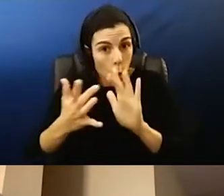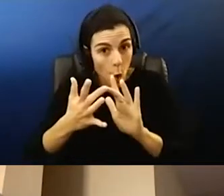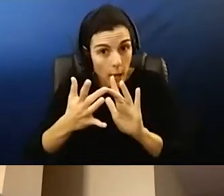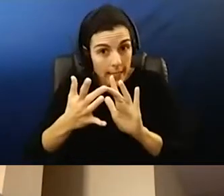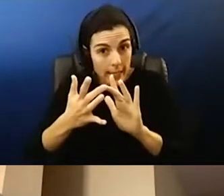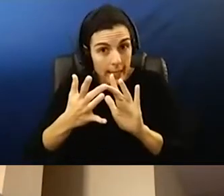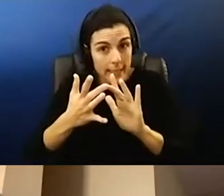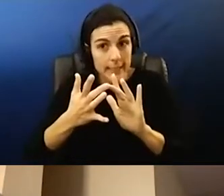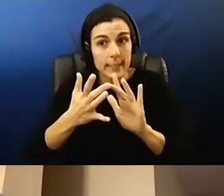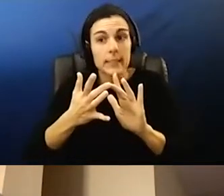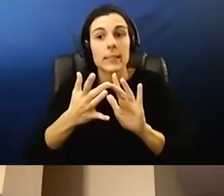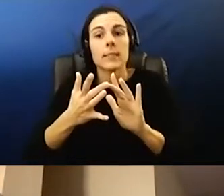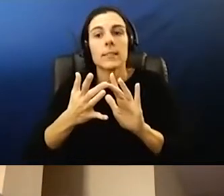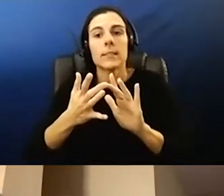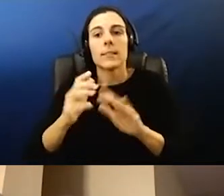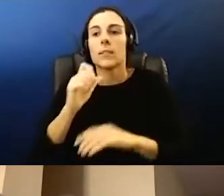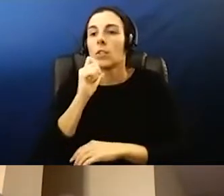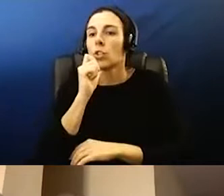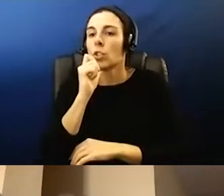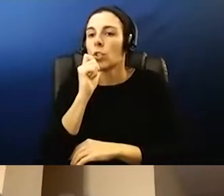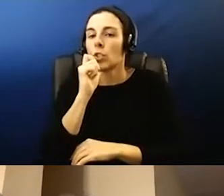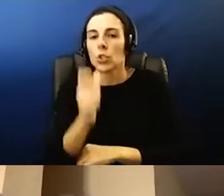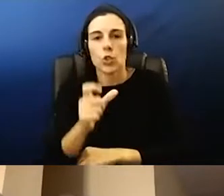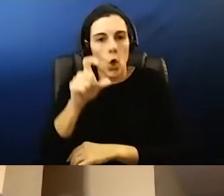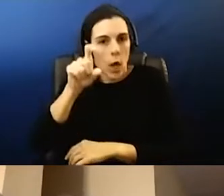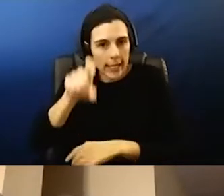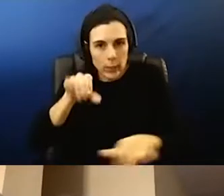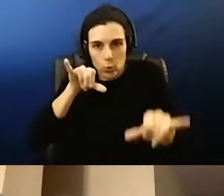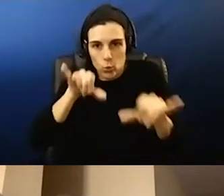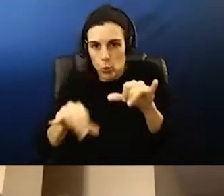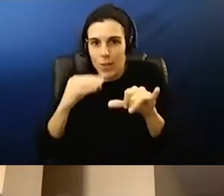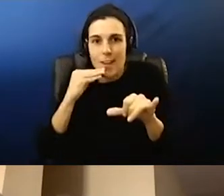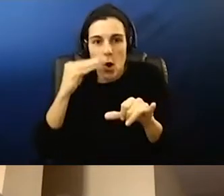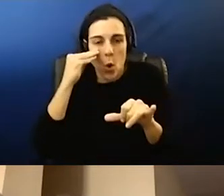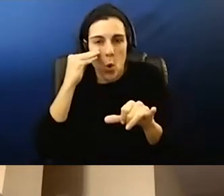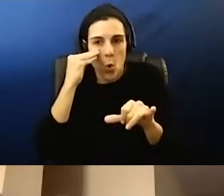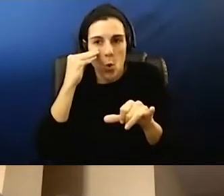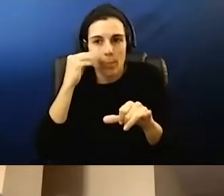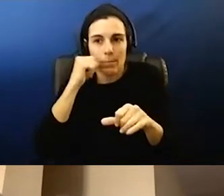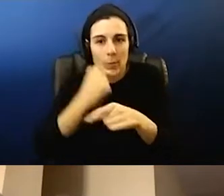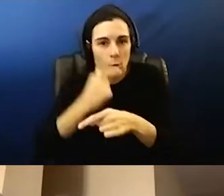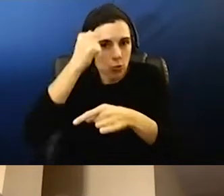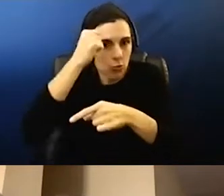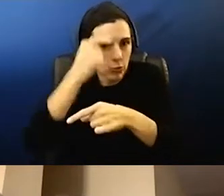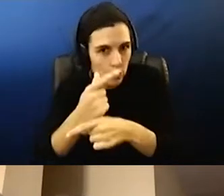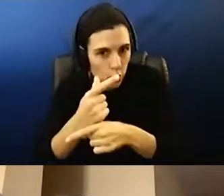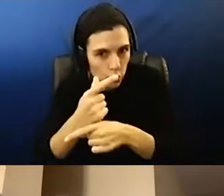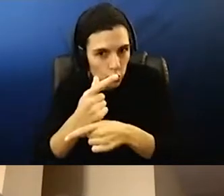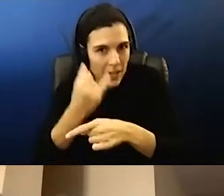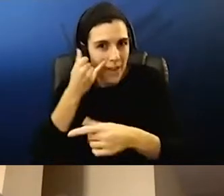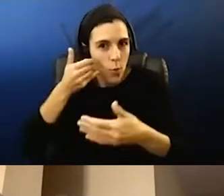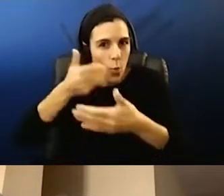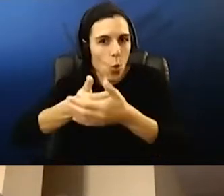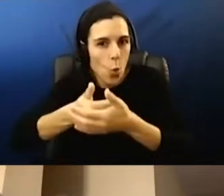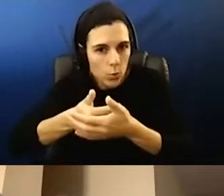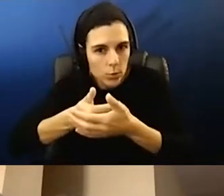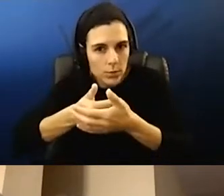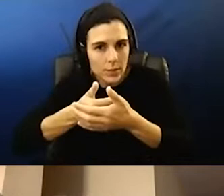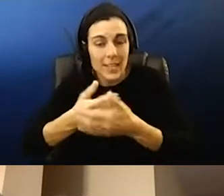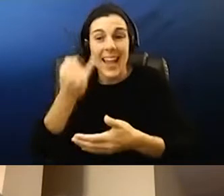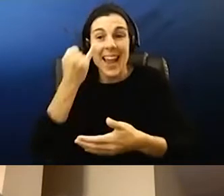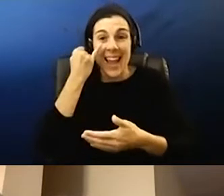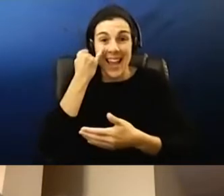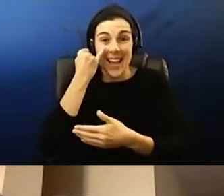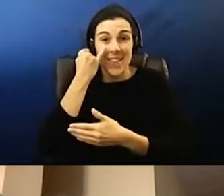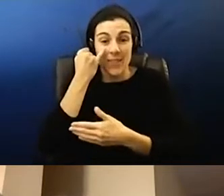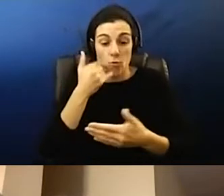contact does not need to quarantine, does not need to do anything. Now, should the close contact